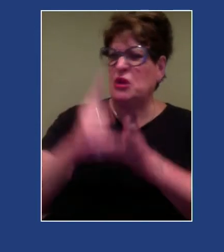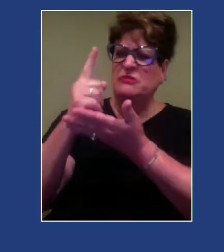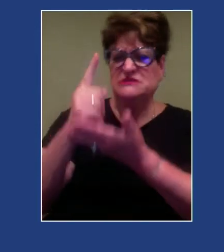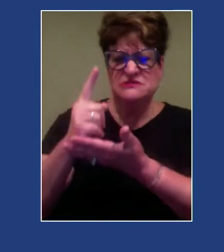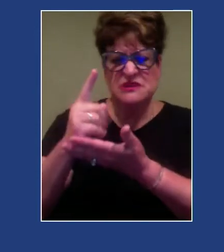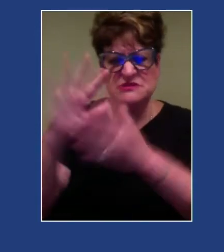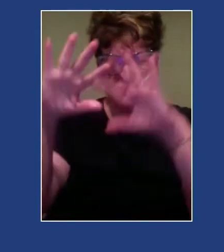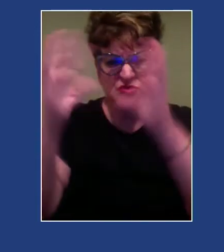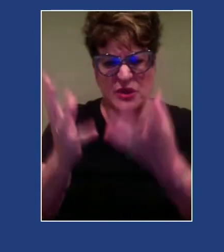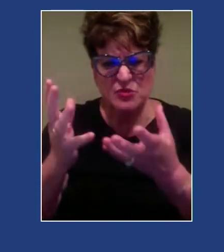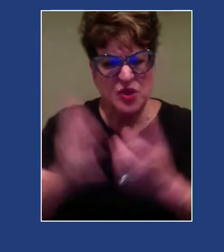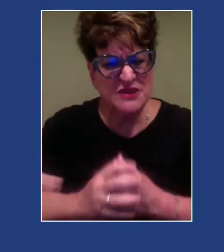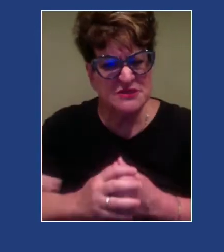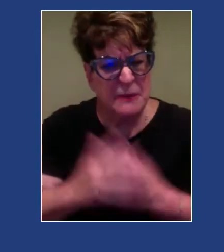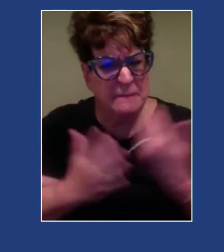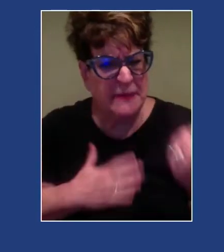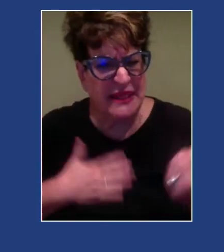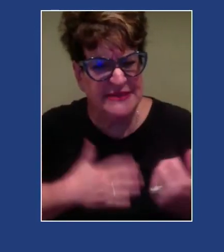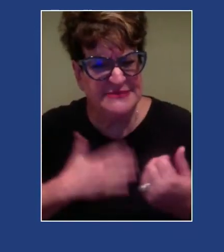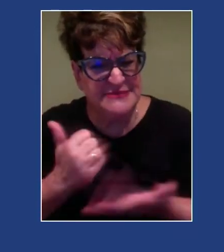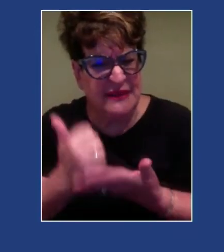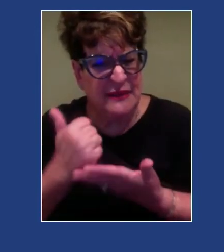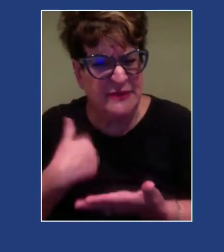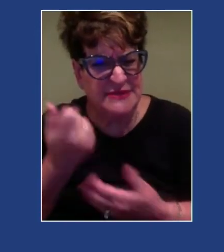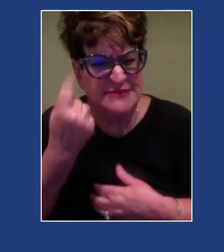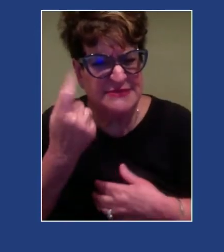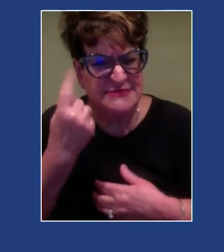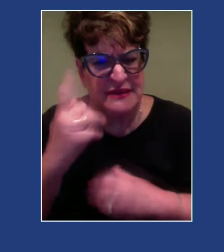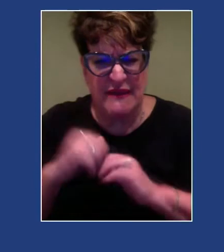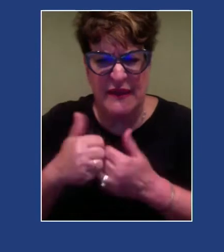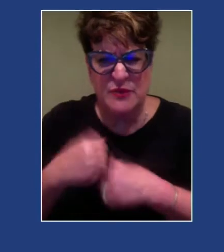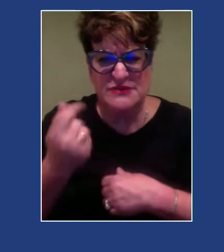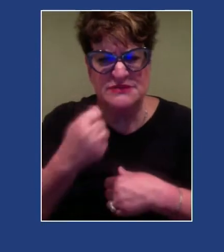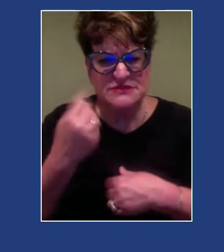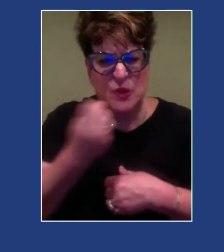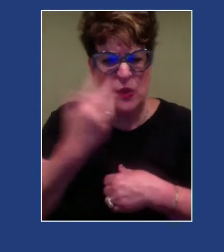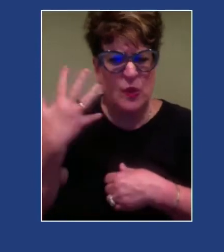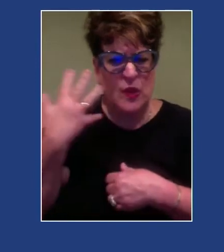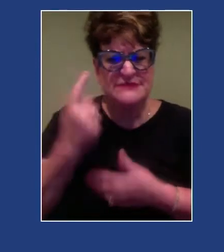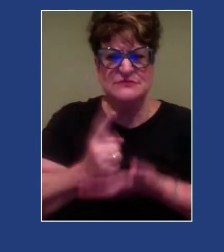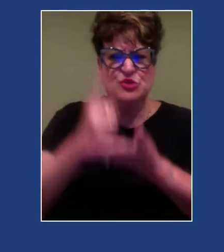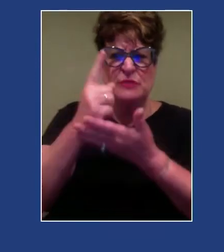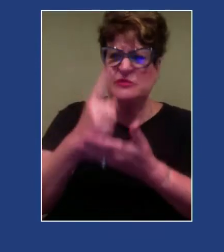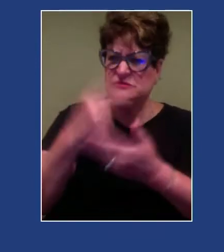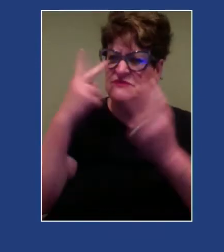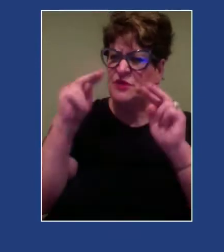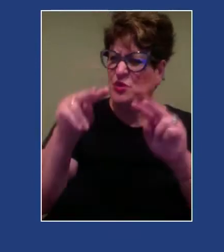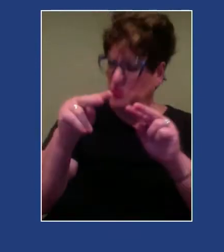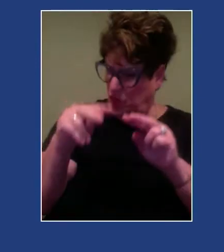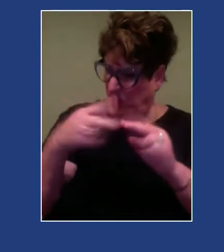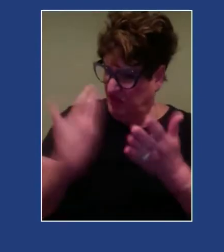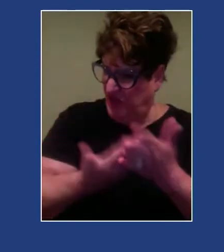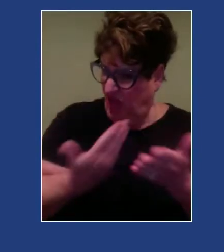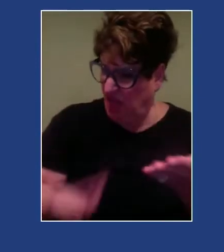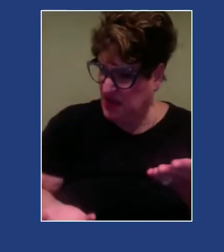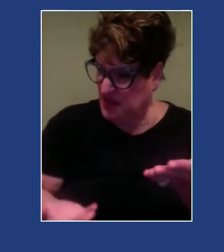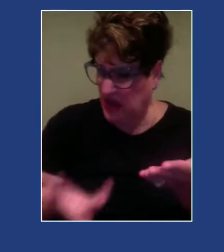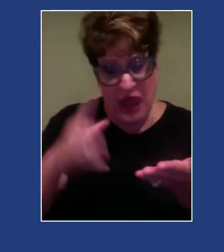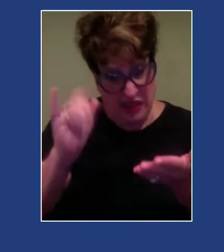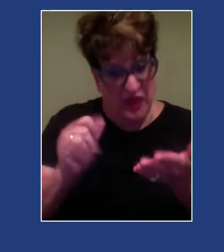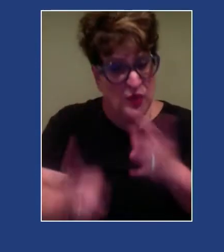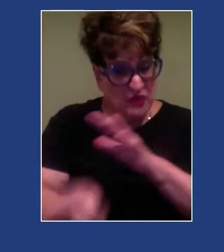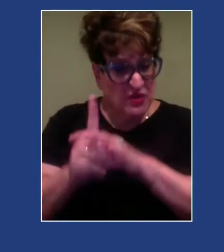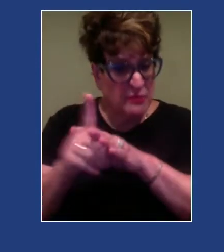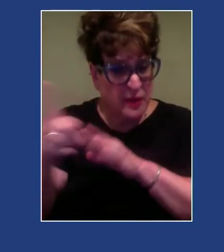Clarissa, help me understand how is a white supremacist viewpoint valid, right? That's going to come up in my black women's skills